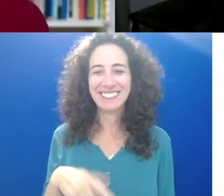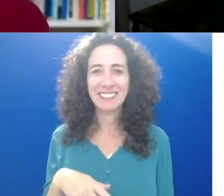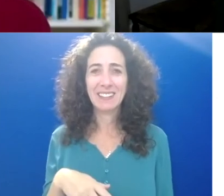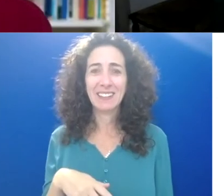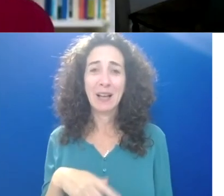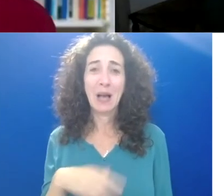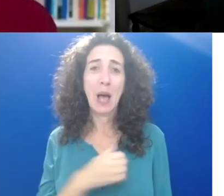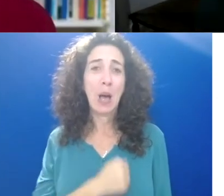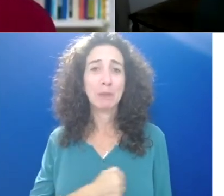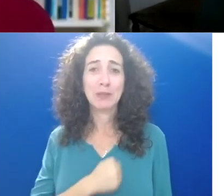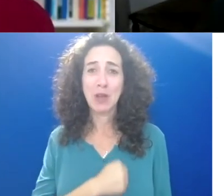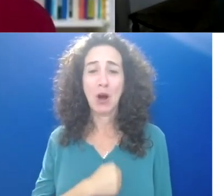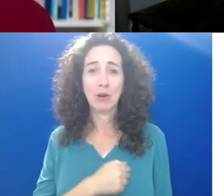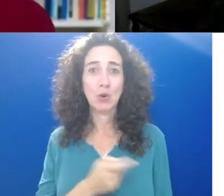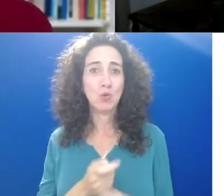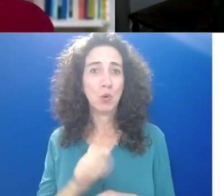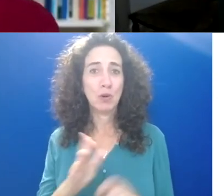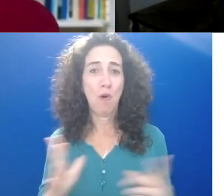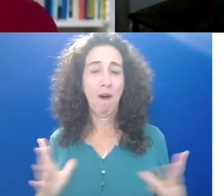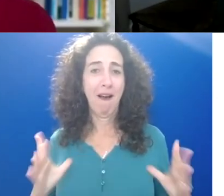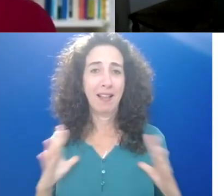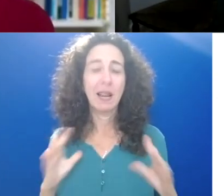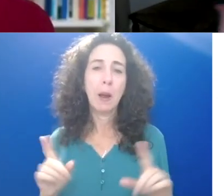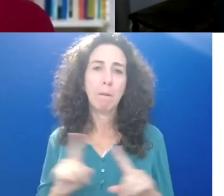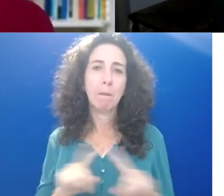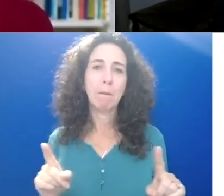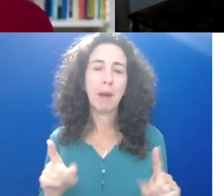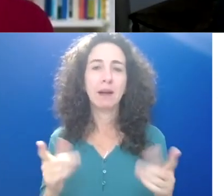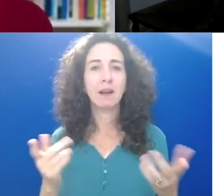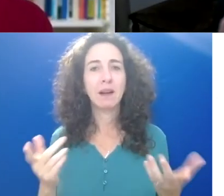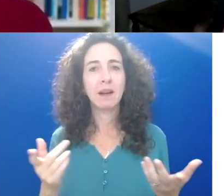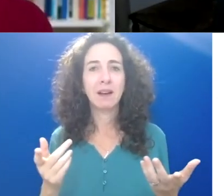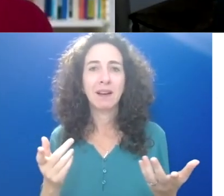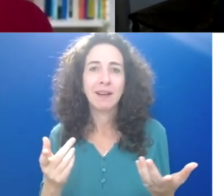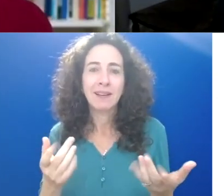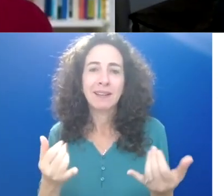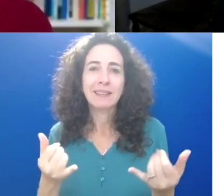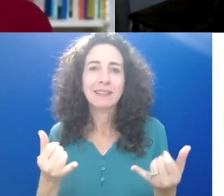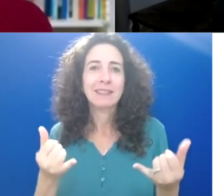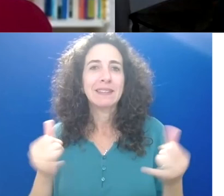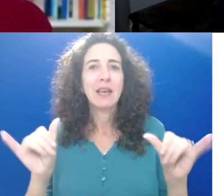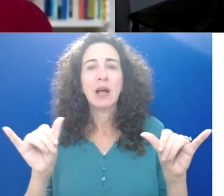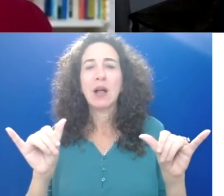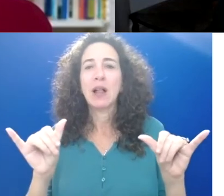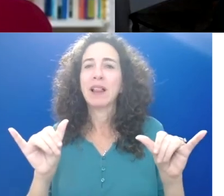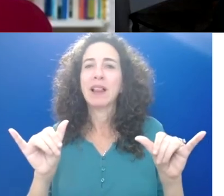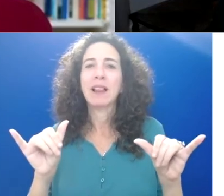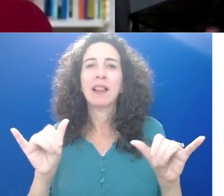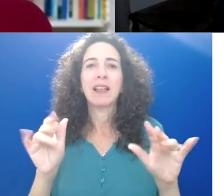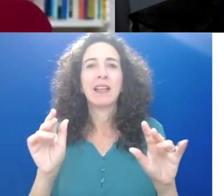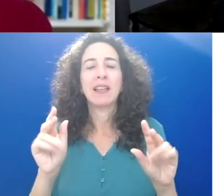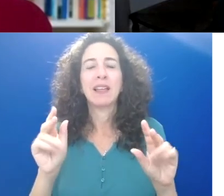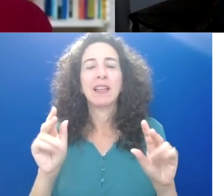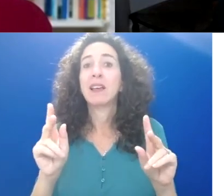that I'm working with. But, you know, I think our tendency is to still constantly be on call and to just keep going through those